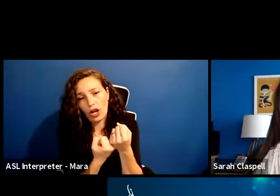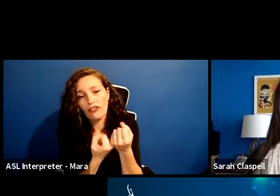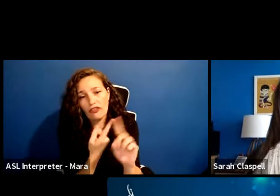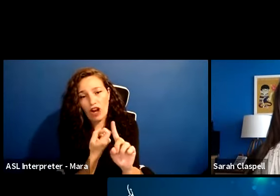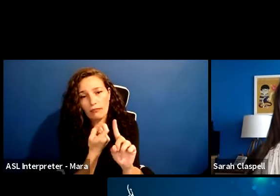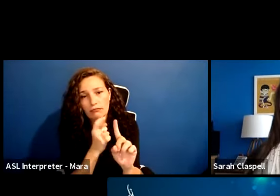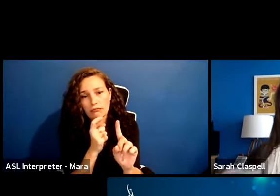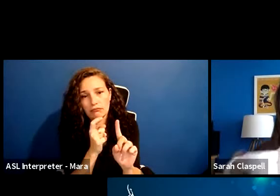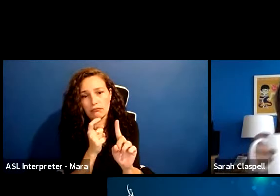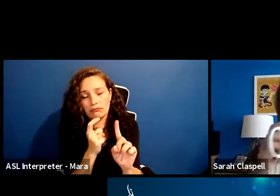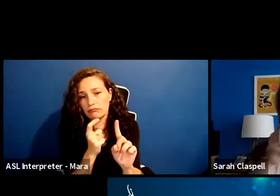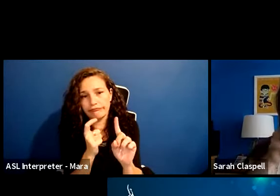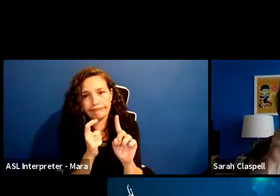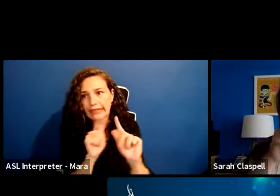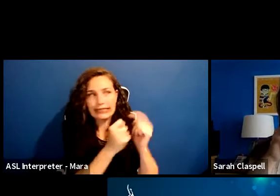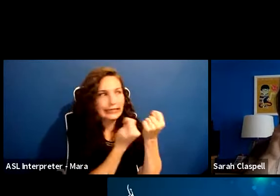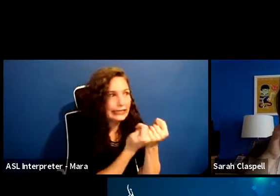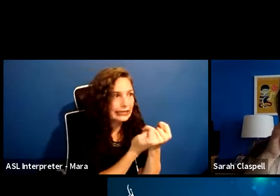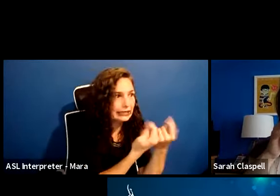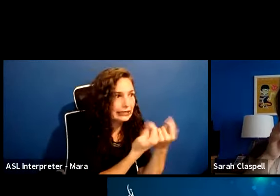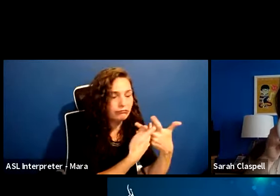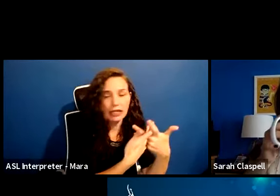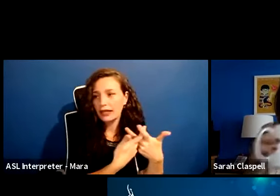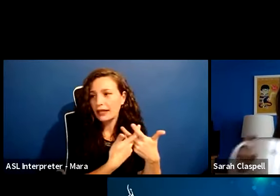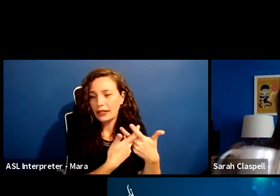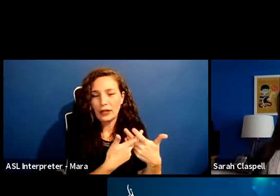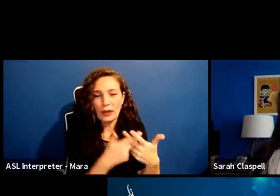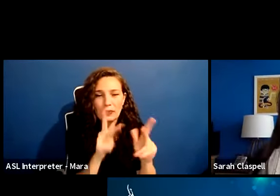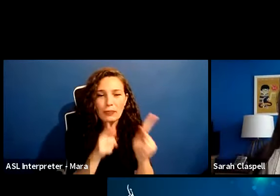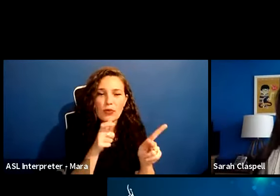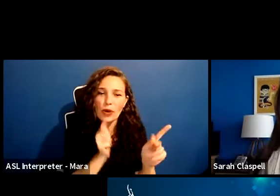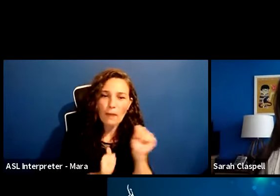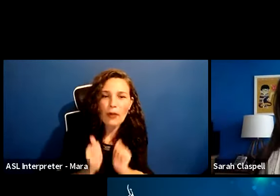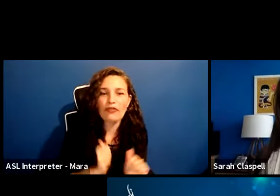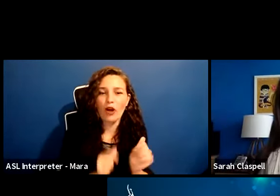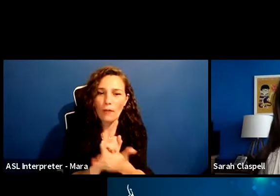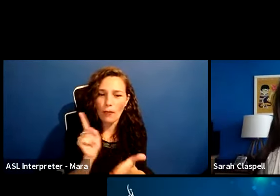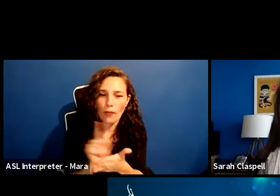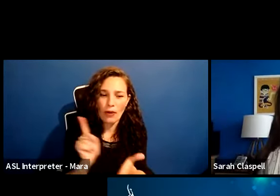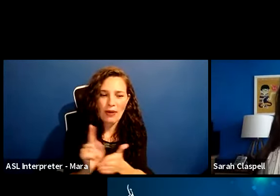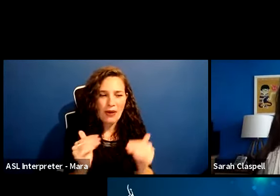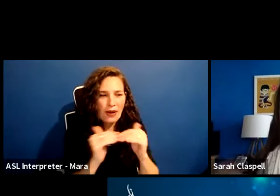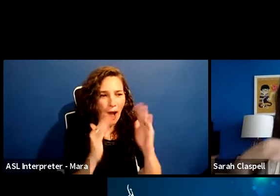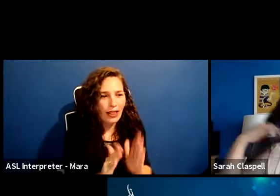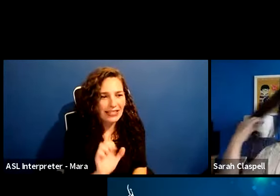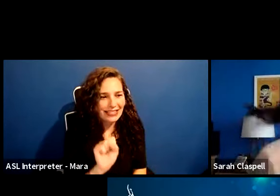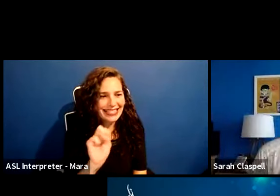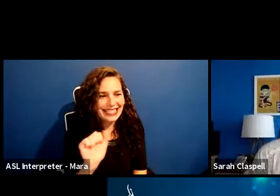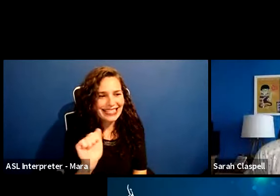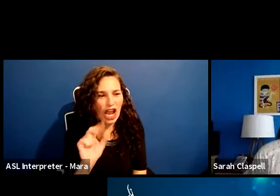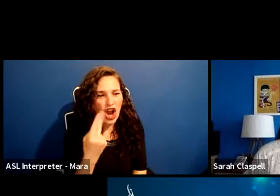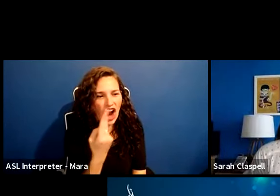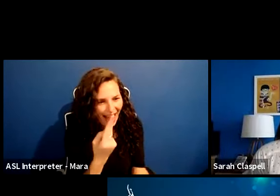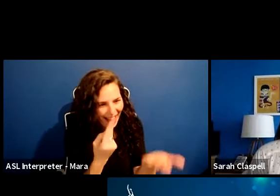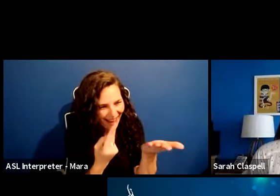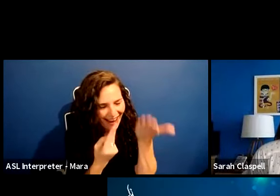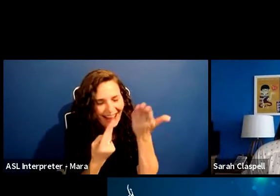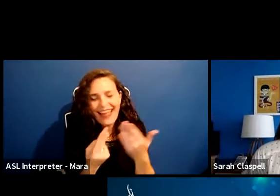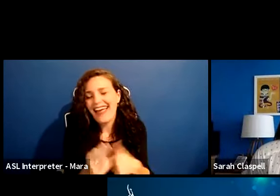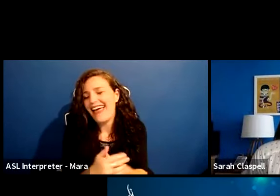we get from my, my, my teammates that I perform with every week, my colleagues like Sarah, um, there, there's a,